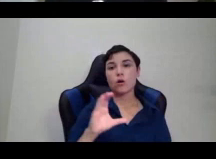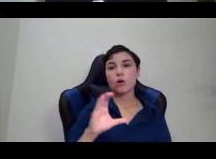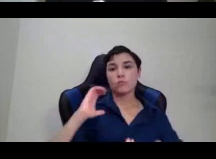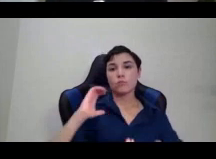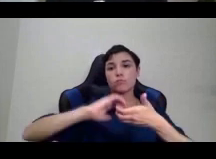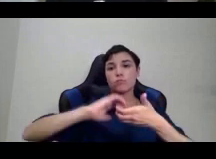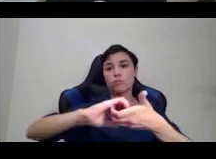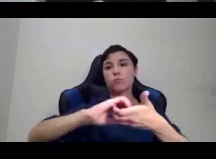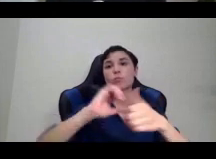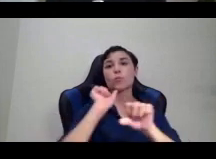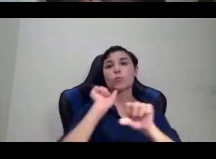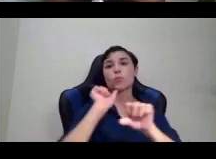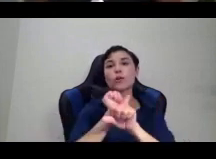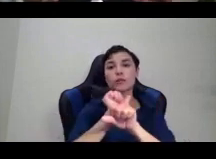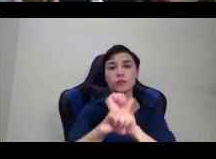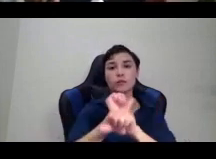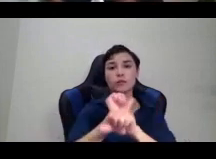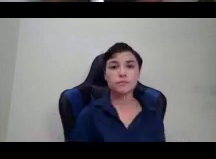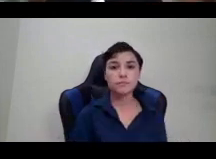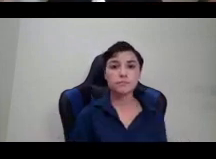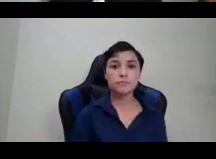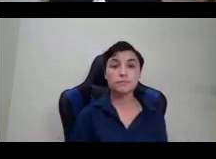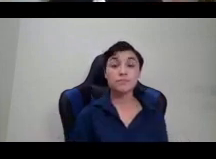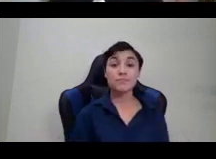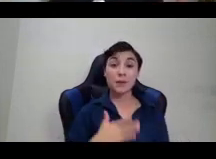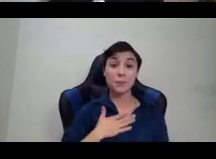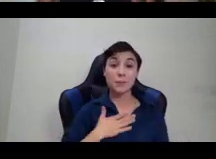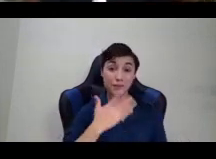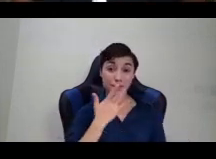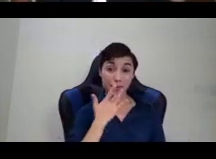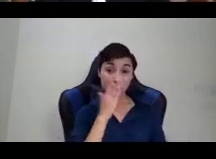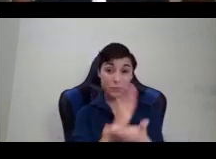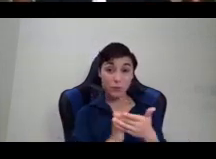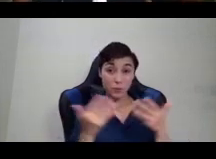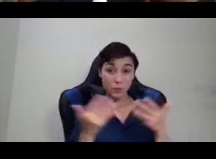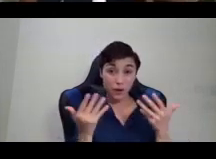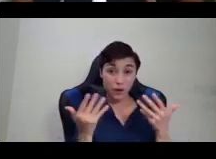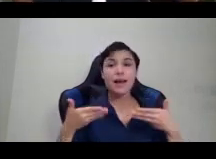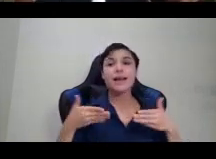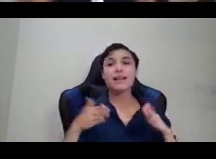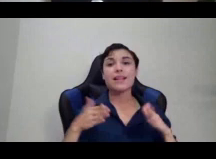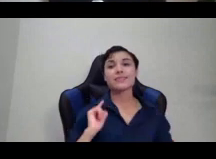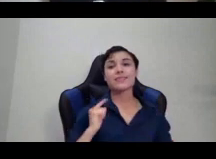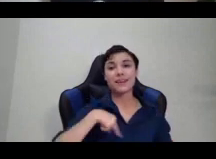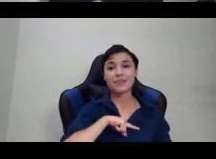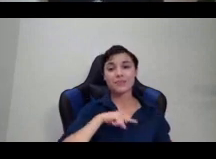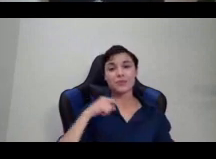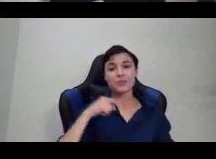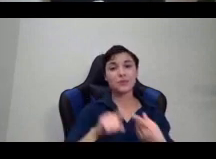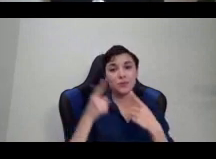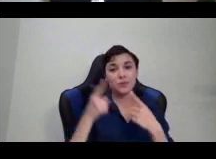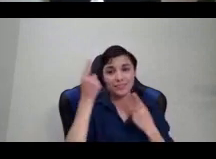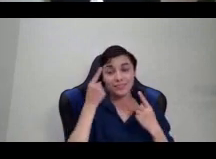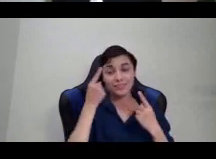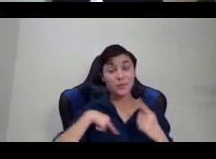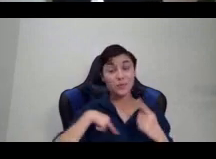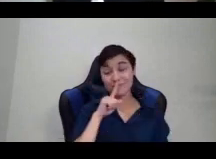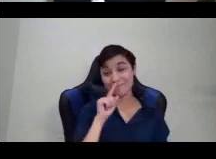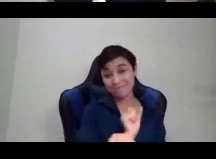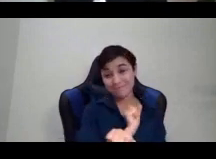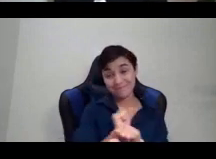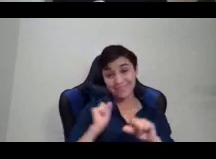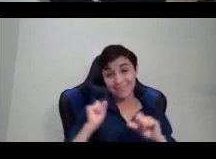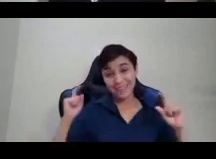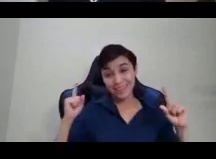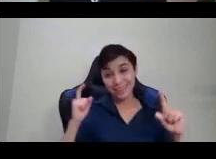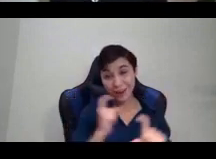And we also my favorite part of it is that it allows us to consider the fact that we are full complex people, especially in